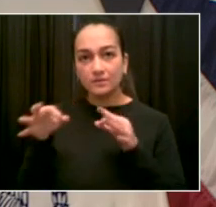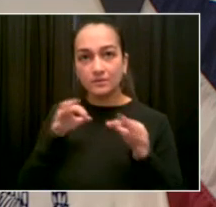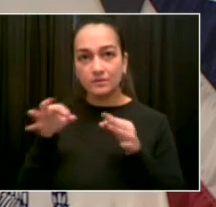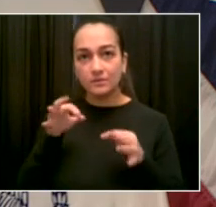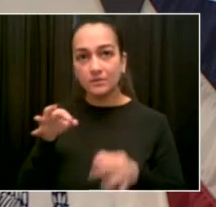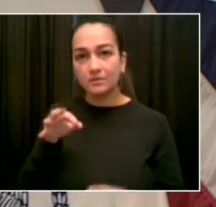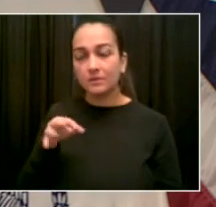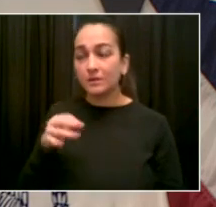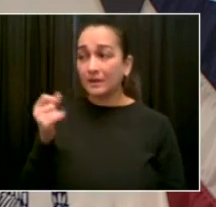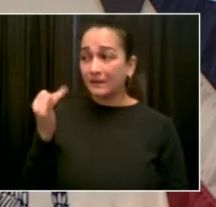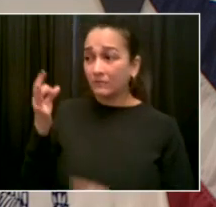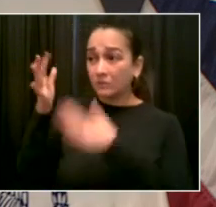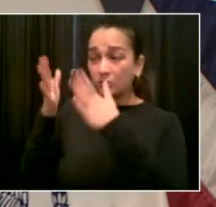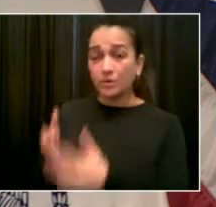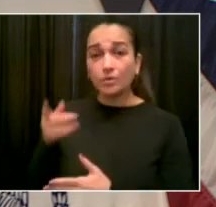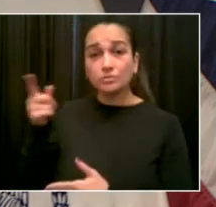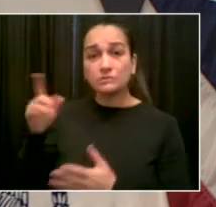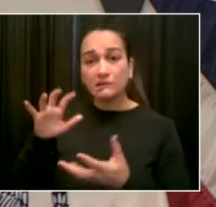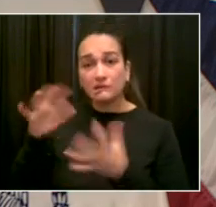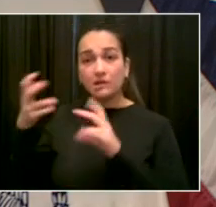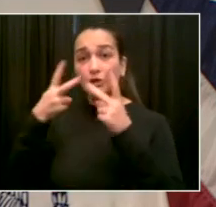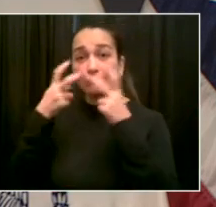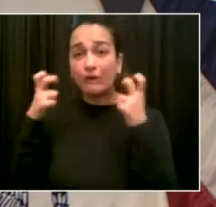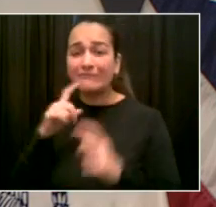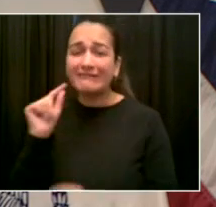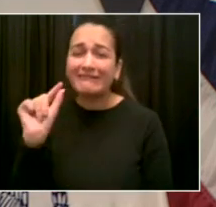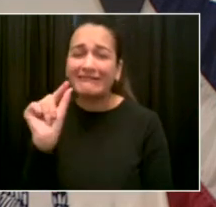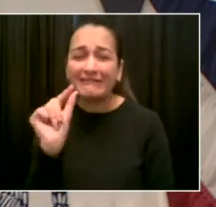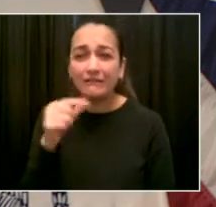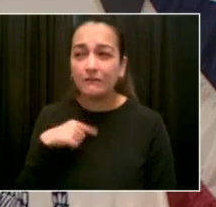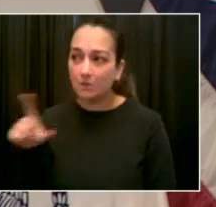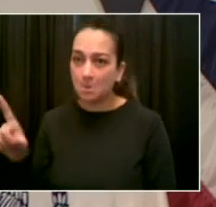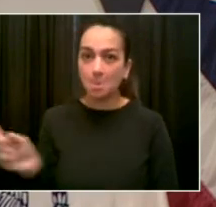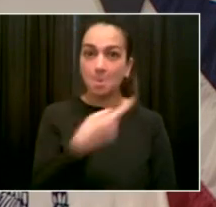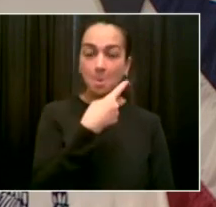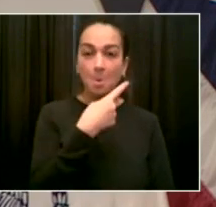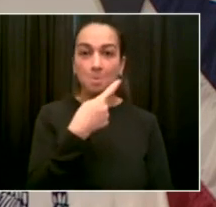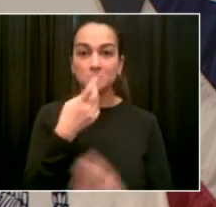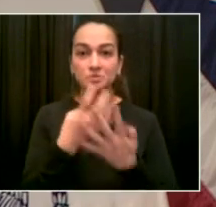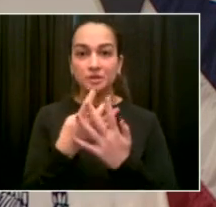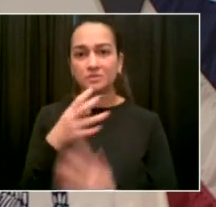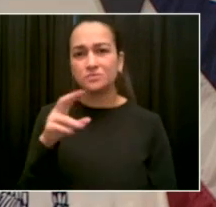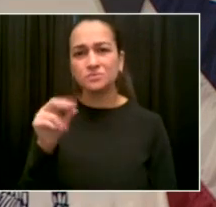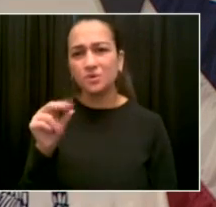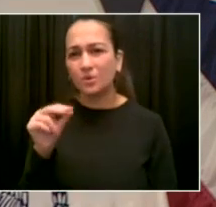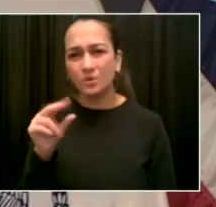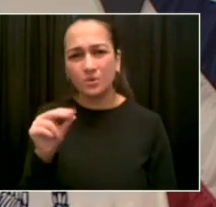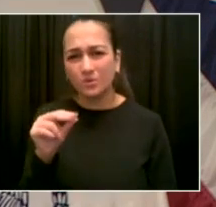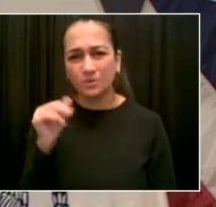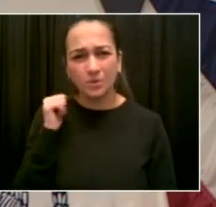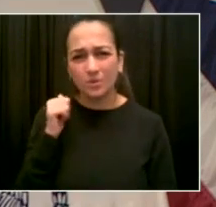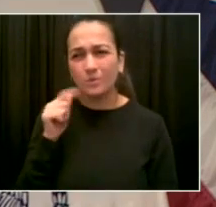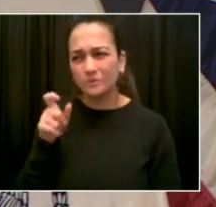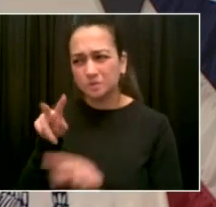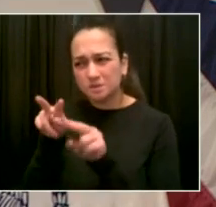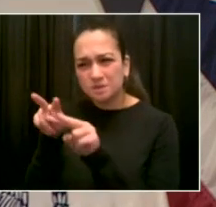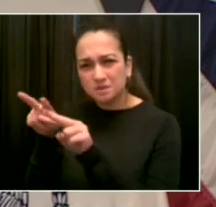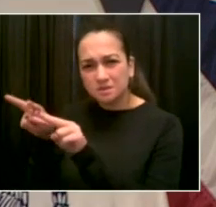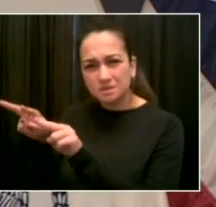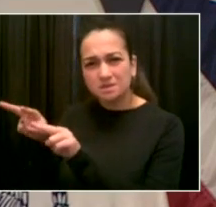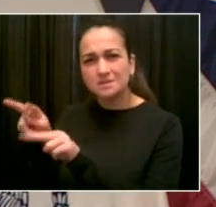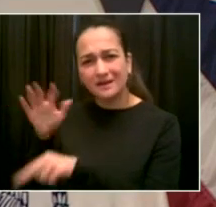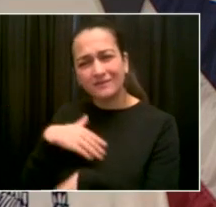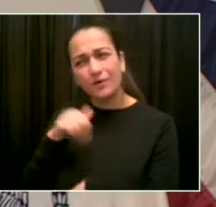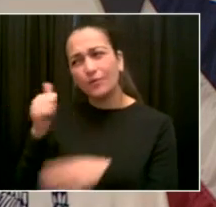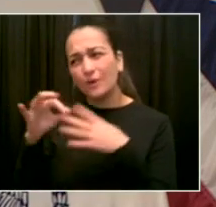release. We can use a lot of other tools. And obviously, if we're having a particular challenge at Rikers, it's not the same to send someone there if